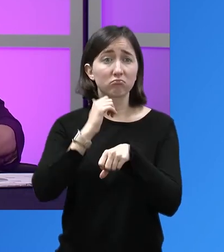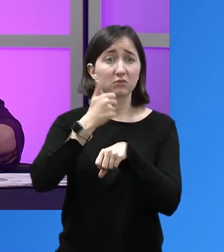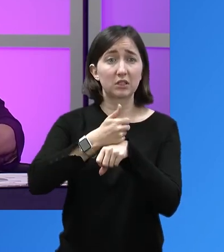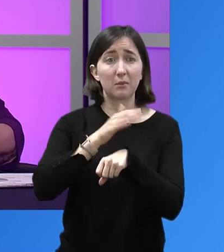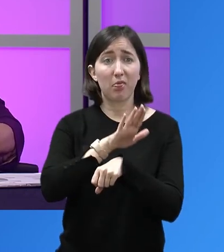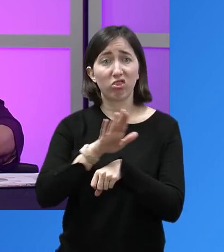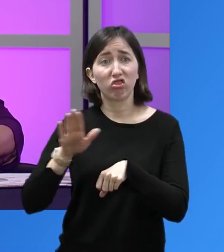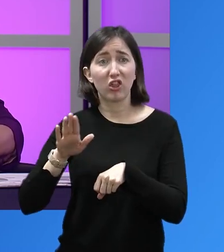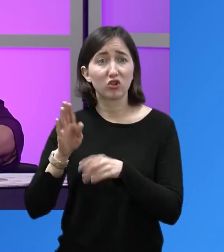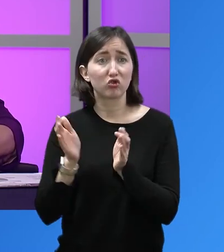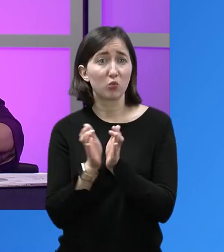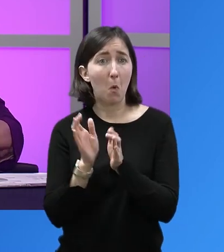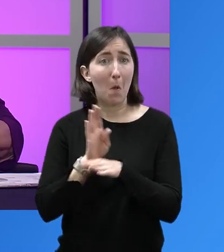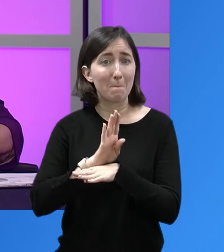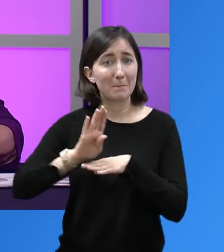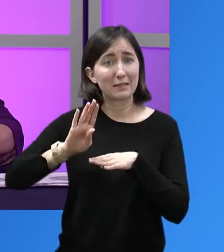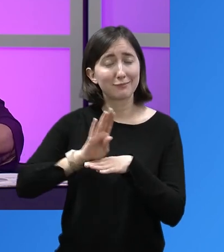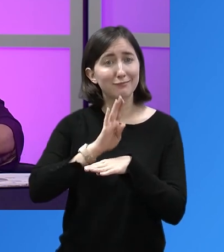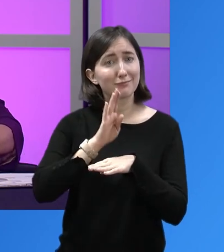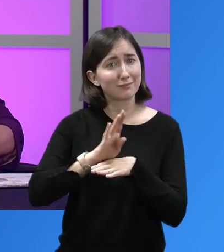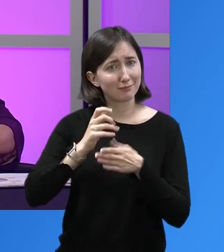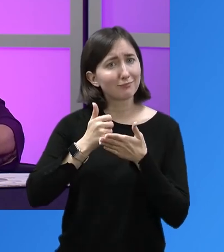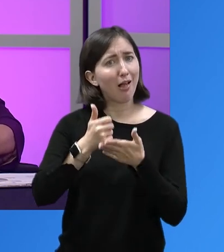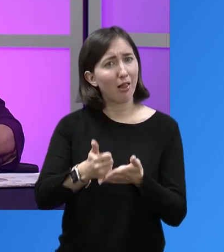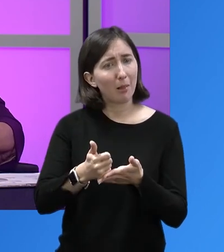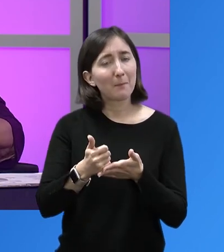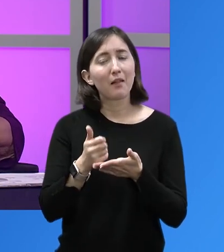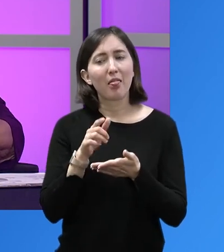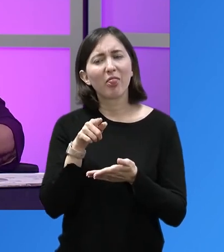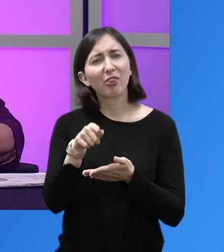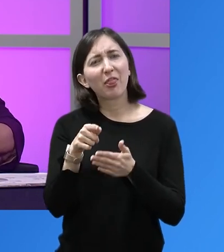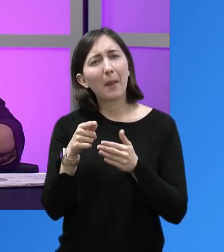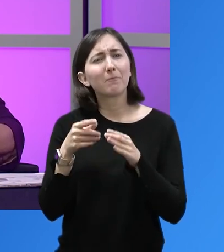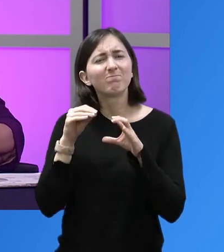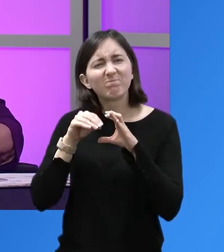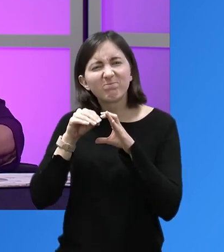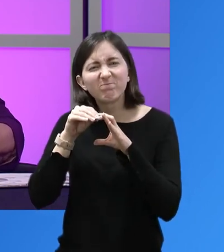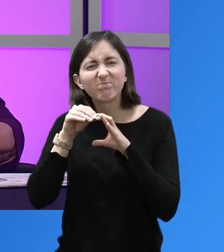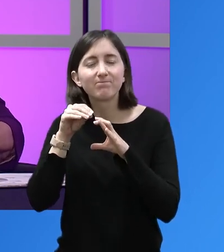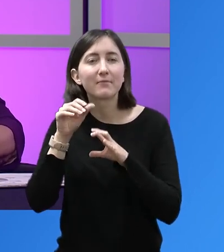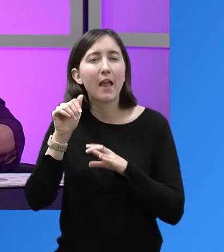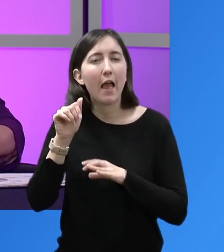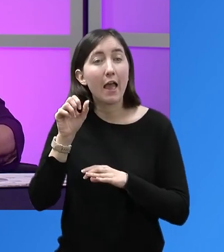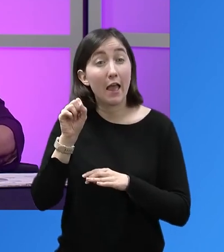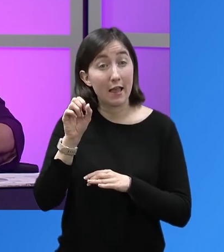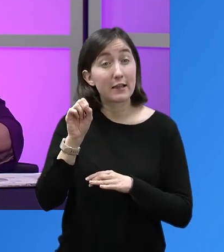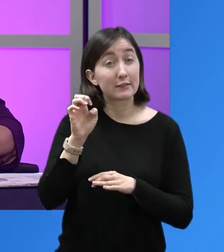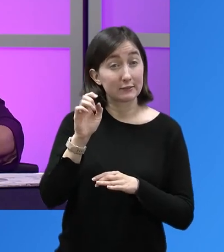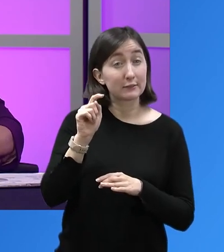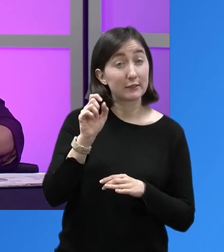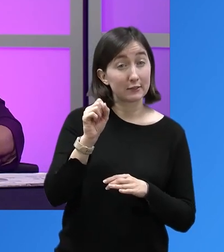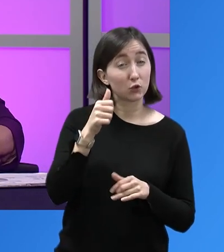entrepreneurship in their lives and see small businesses as a way to build assets. When we started this